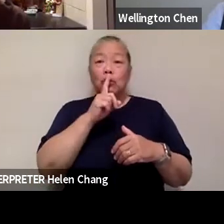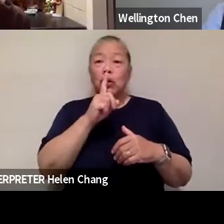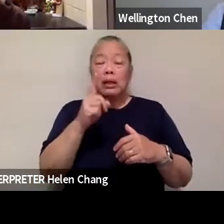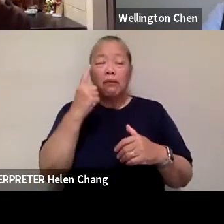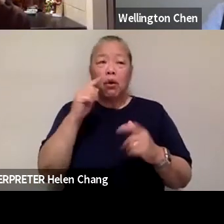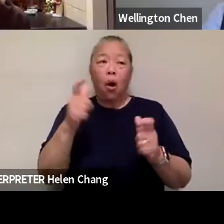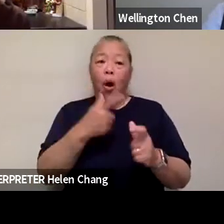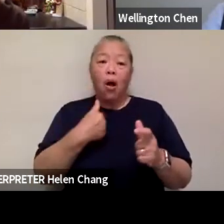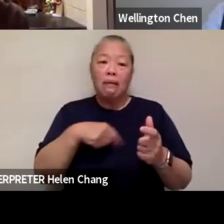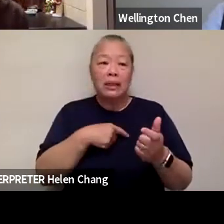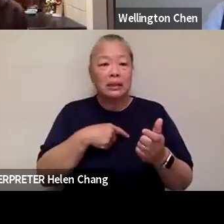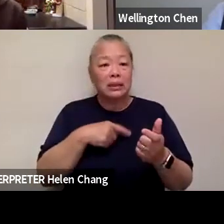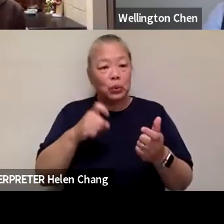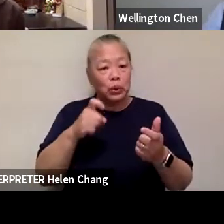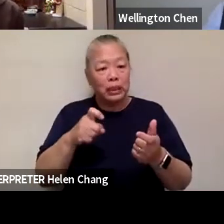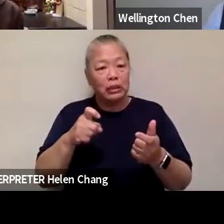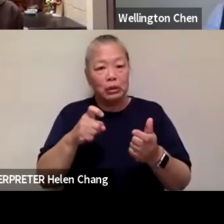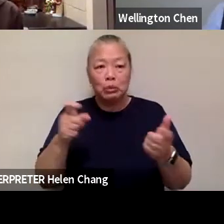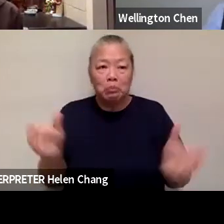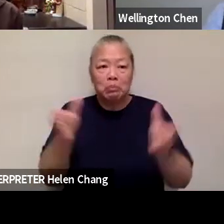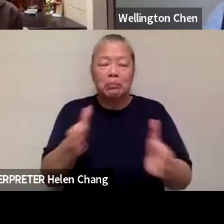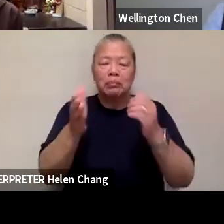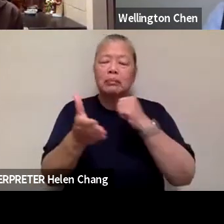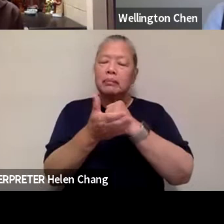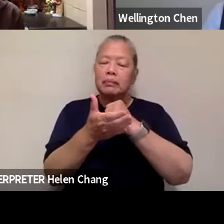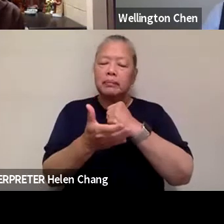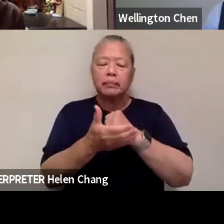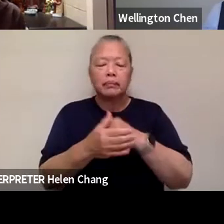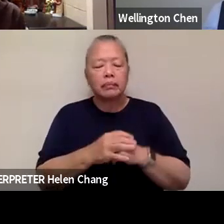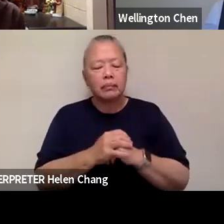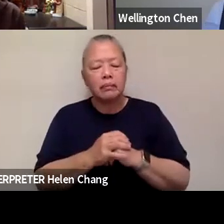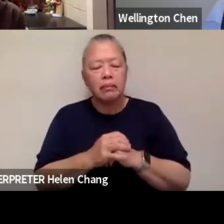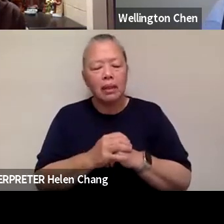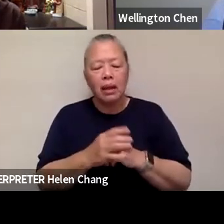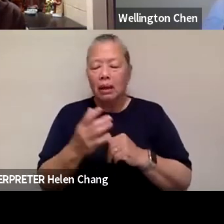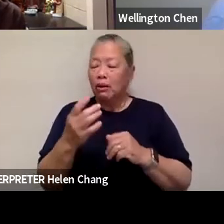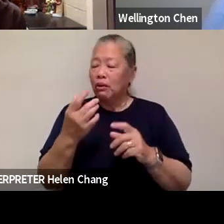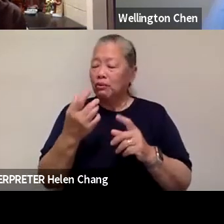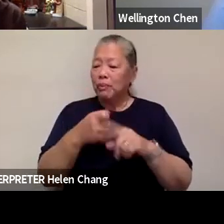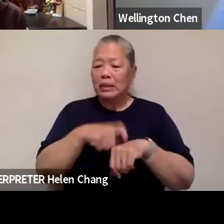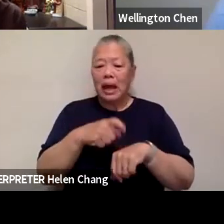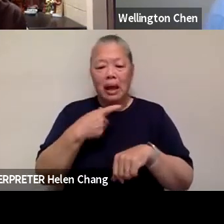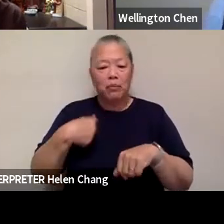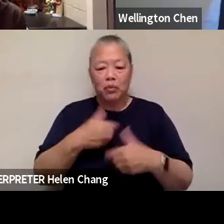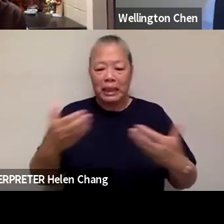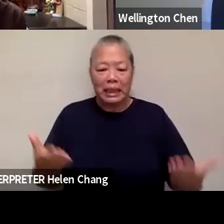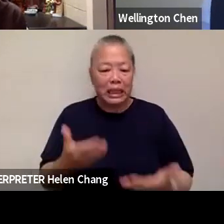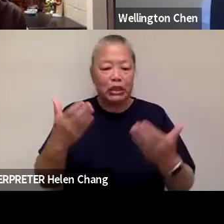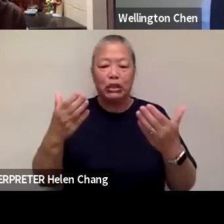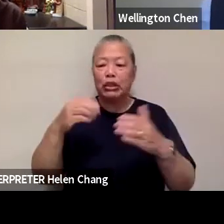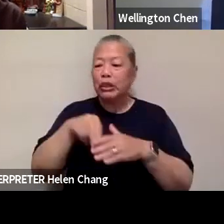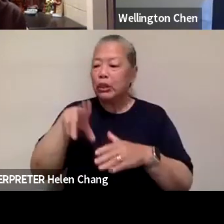all, I mean, even with or without, you know, as long as we've been here, as long as we've been in the United States and